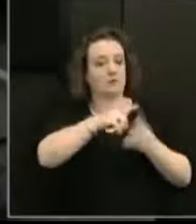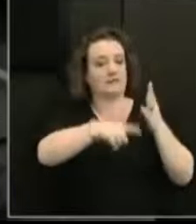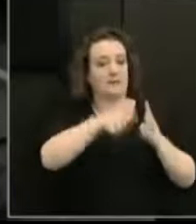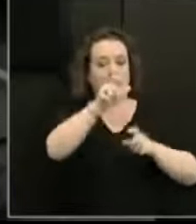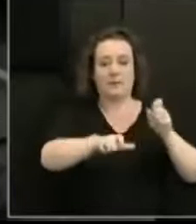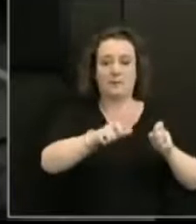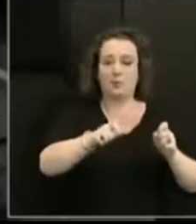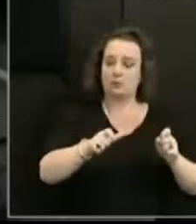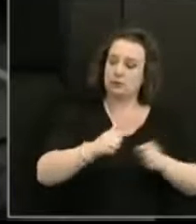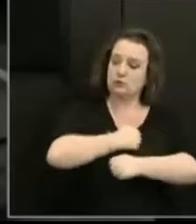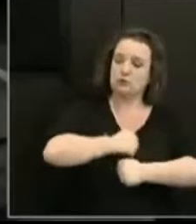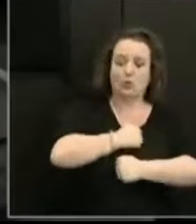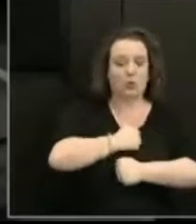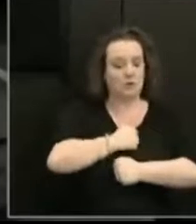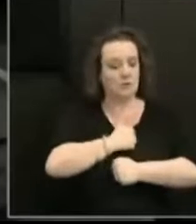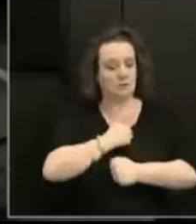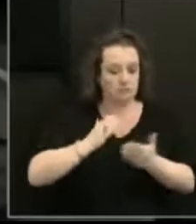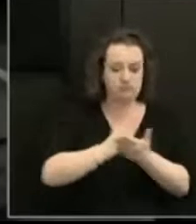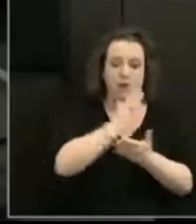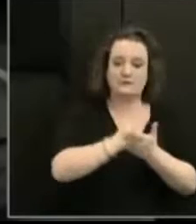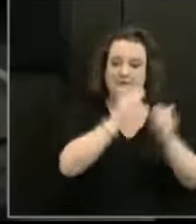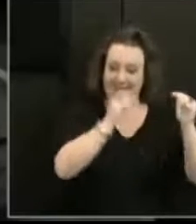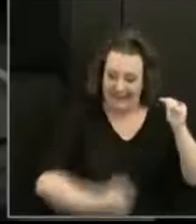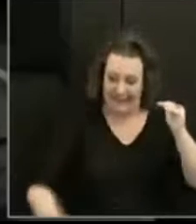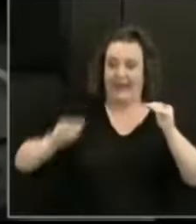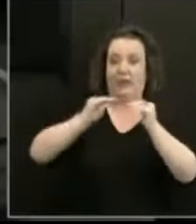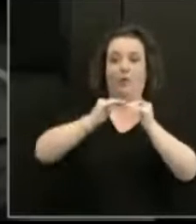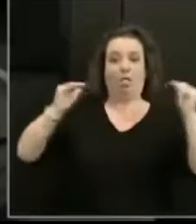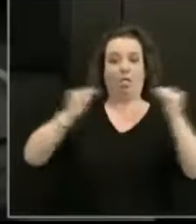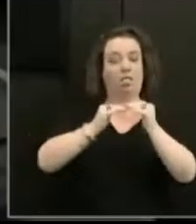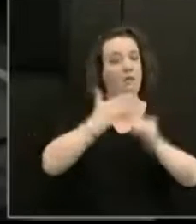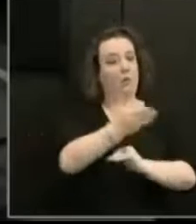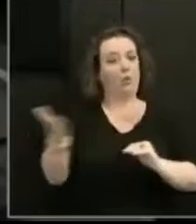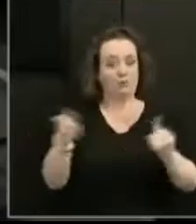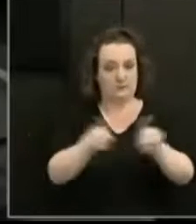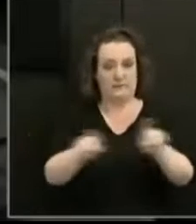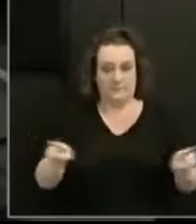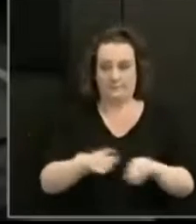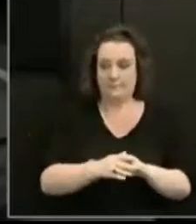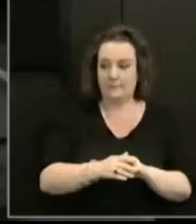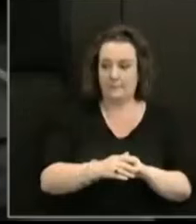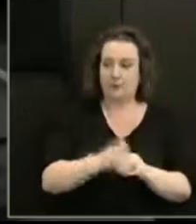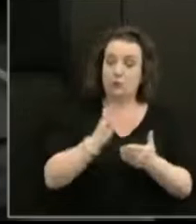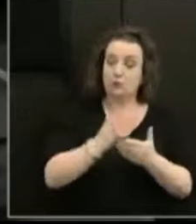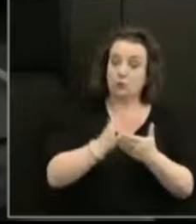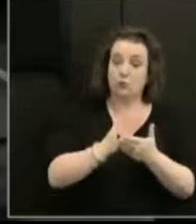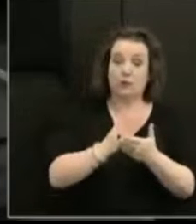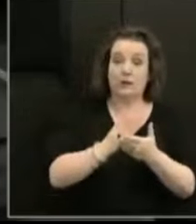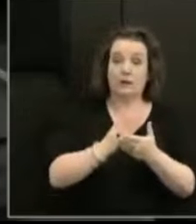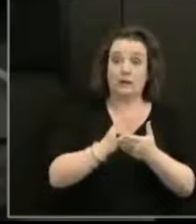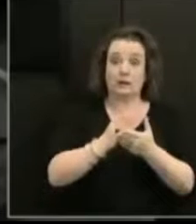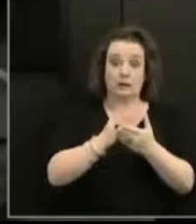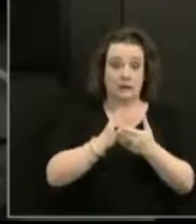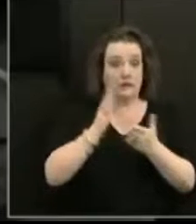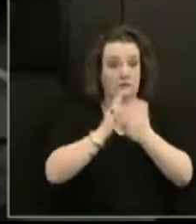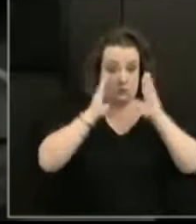universal human rights on an equal basis with others. It is therefore totally applicable to the early period of